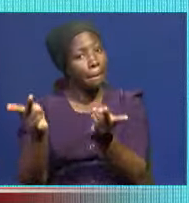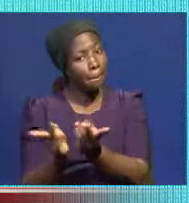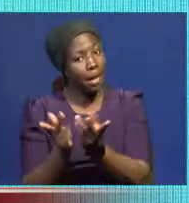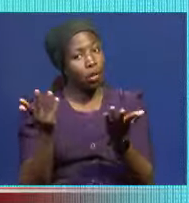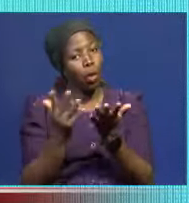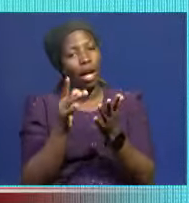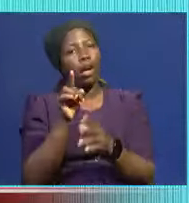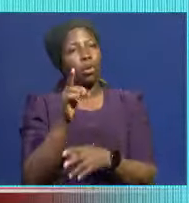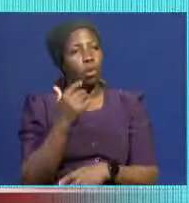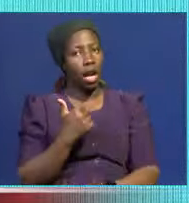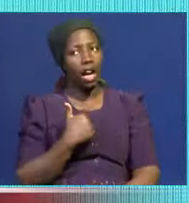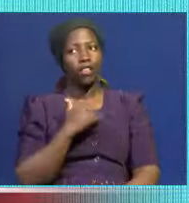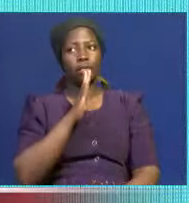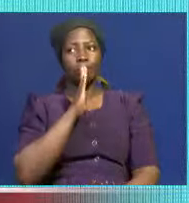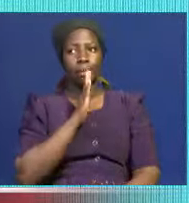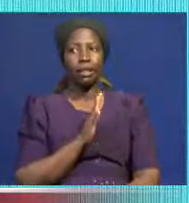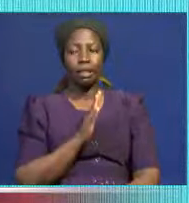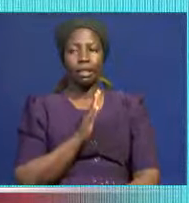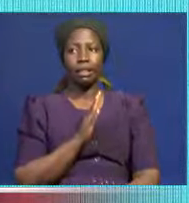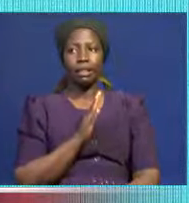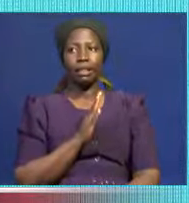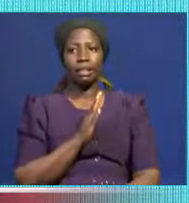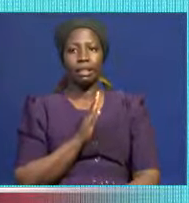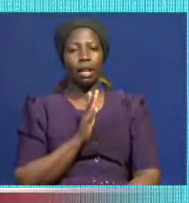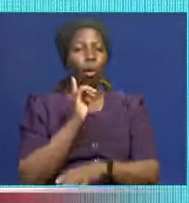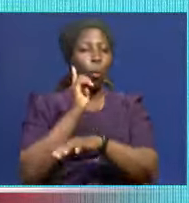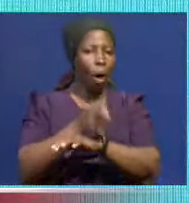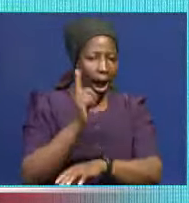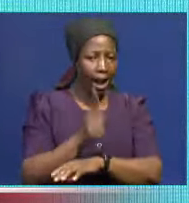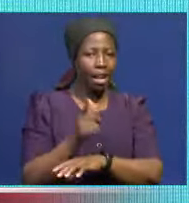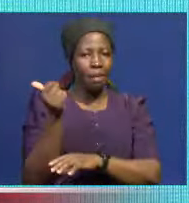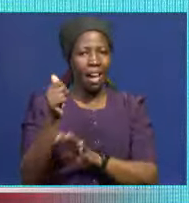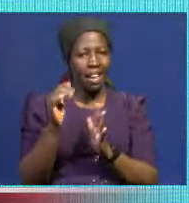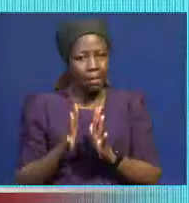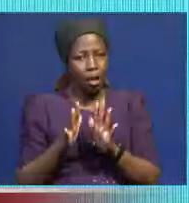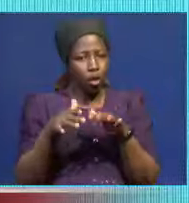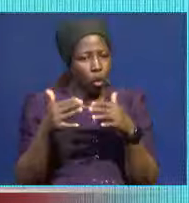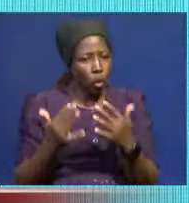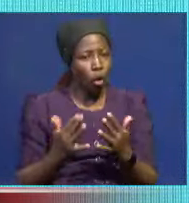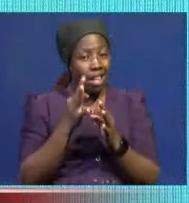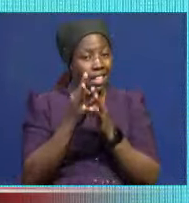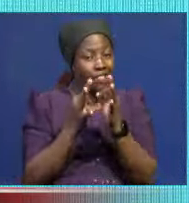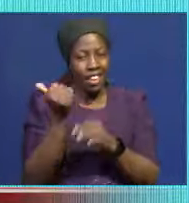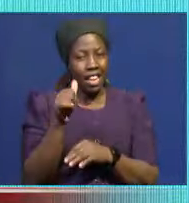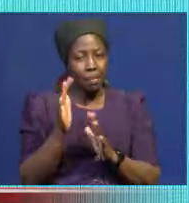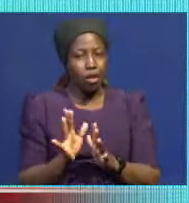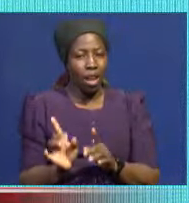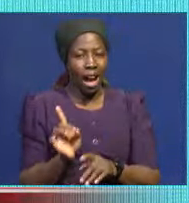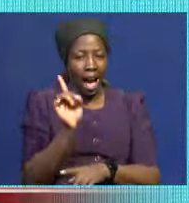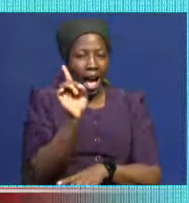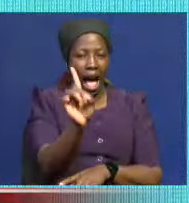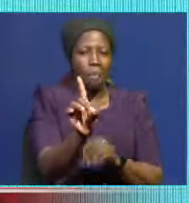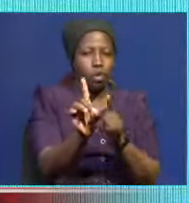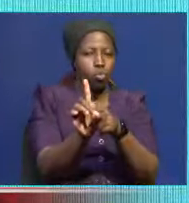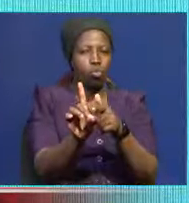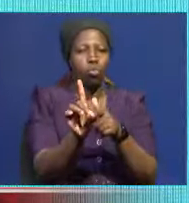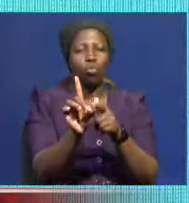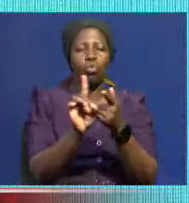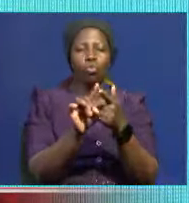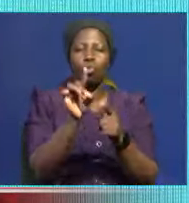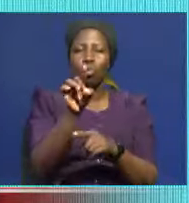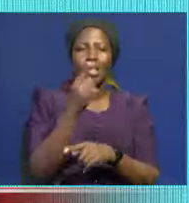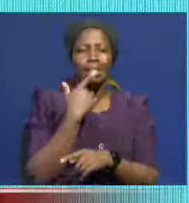you have been threatened by anybody, or if anybody comes to you and says